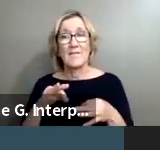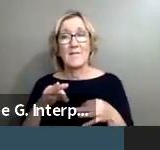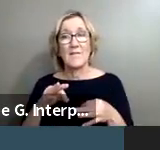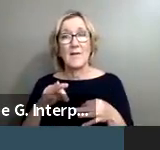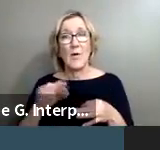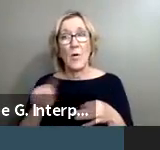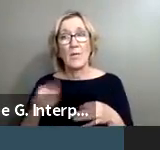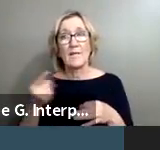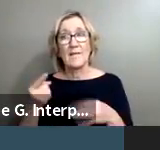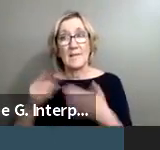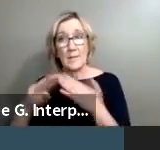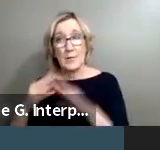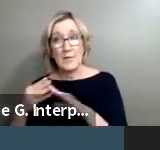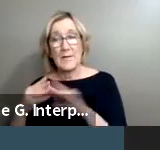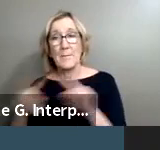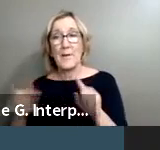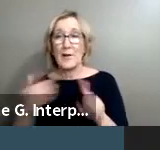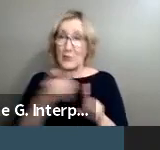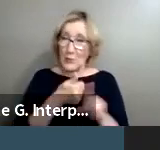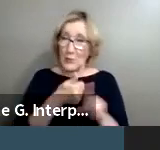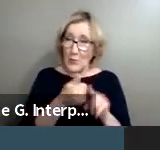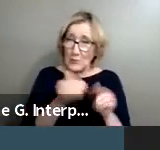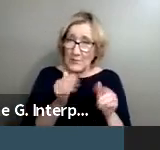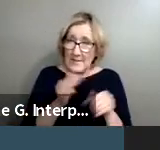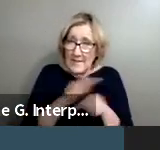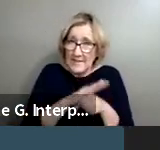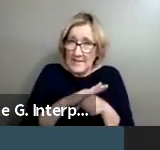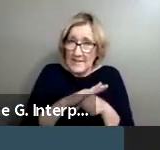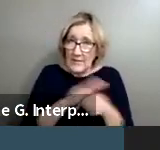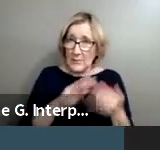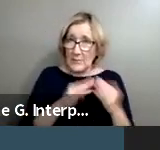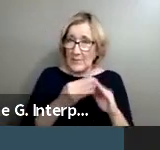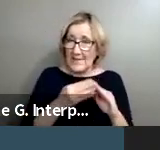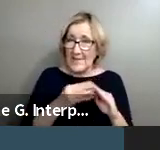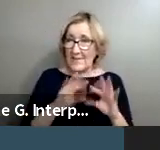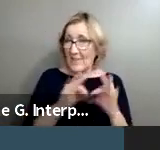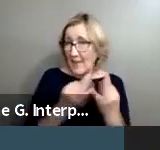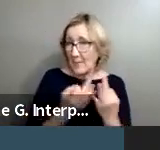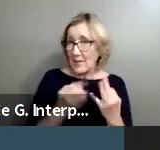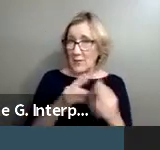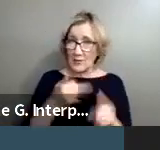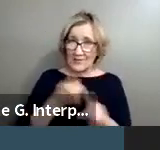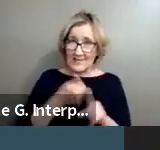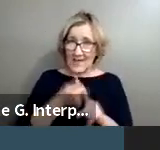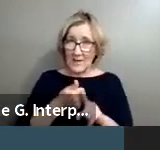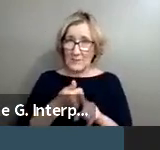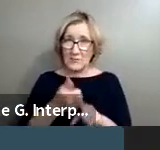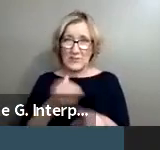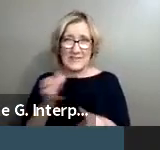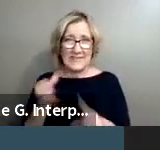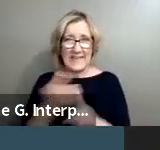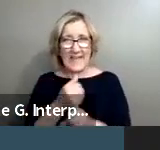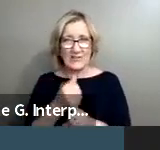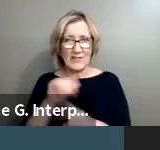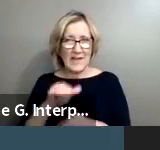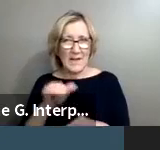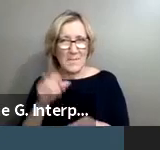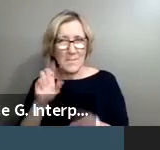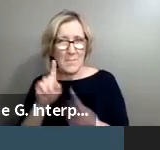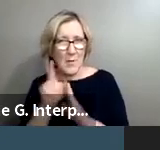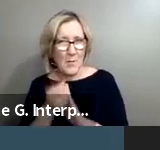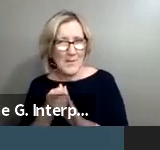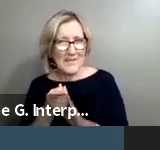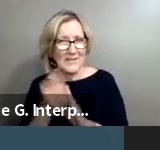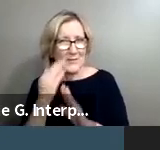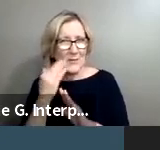capturing your own, like, little community. Even if it's family or self. Just being able to capture that exact moment and, like, really